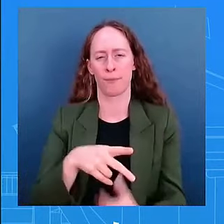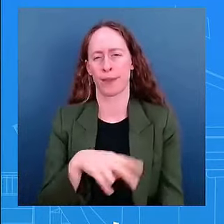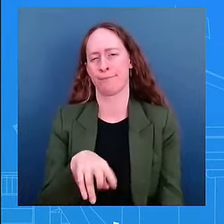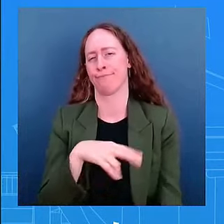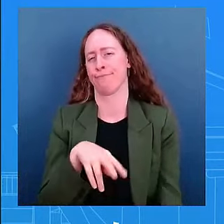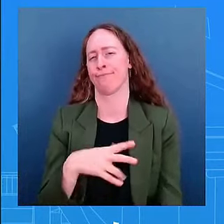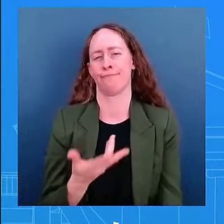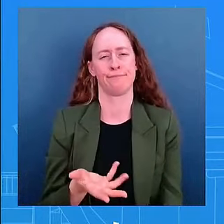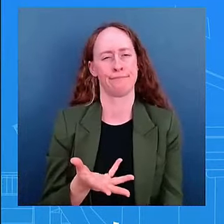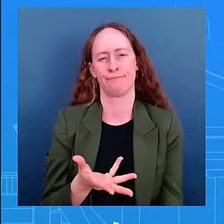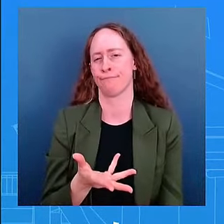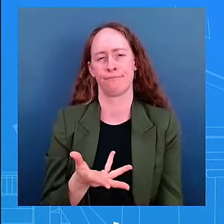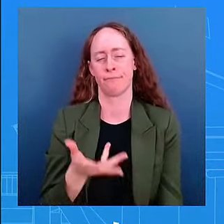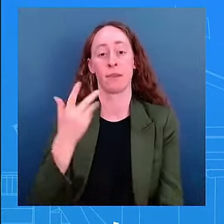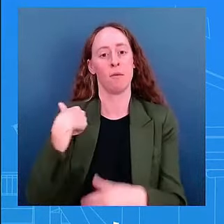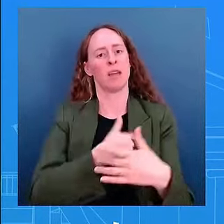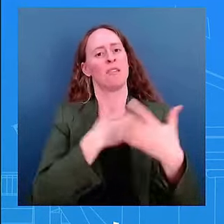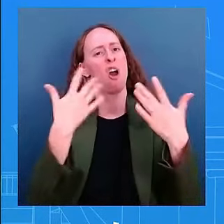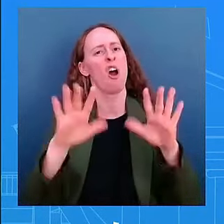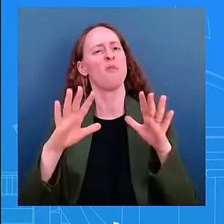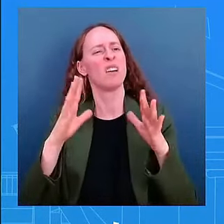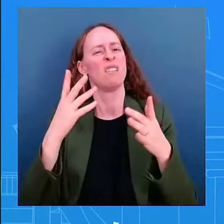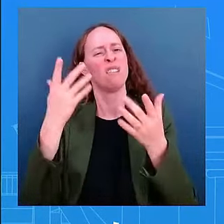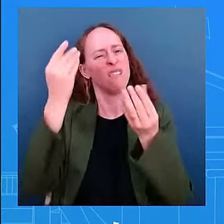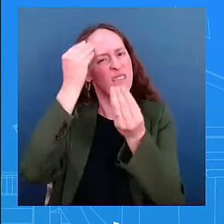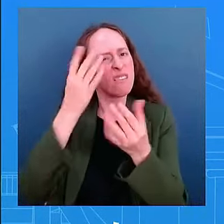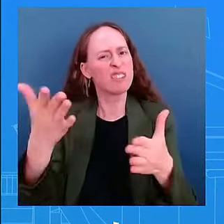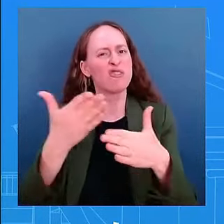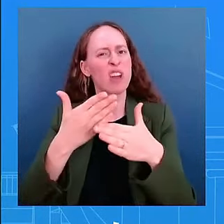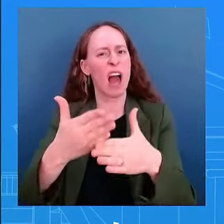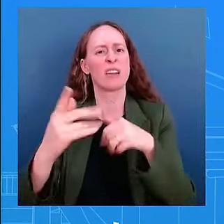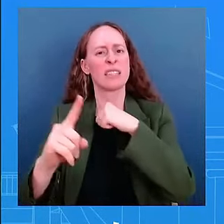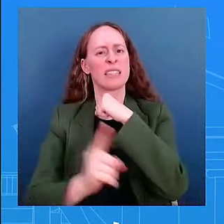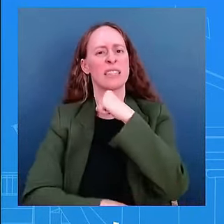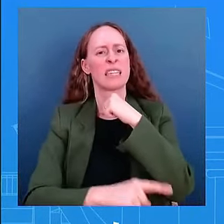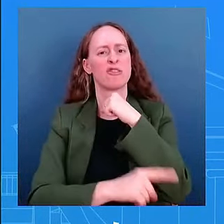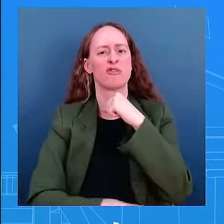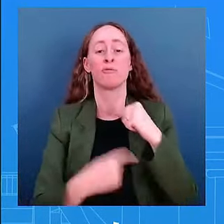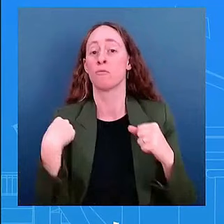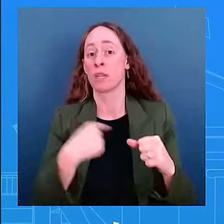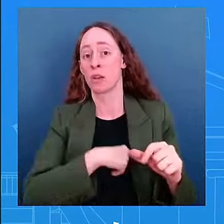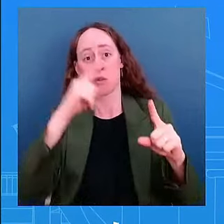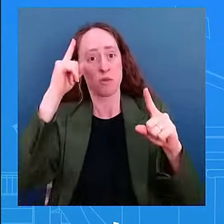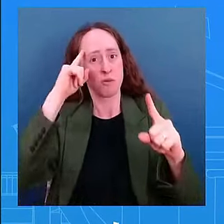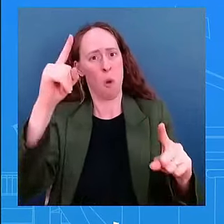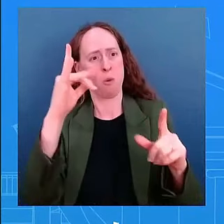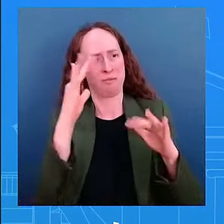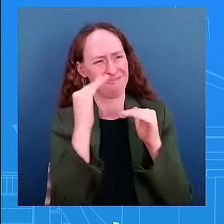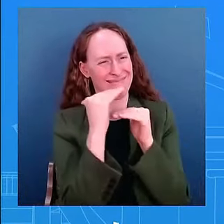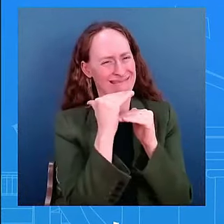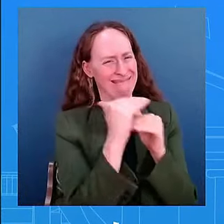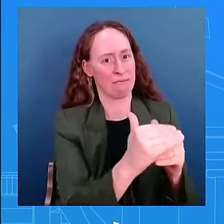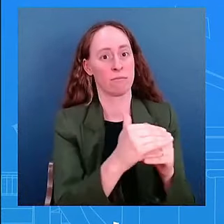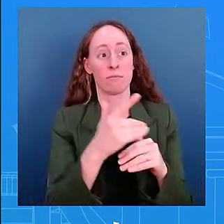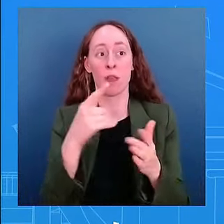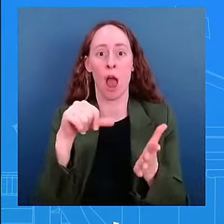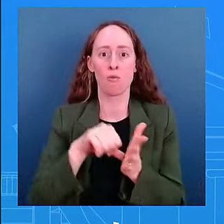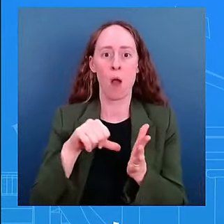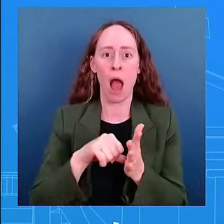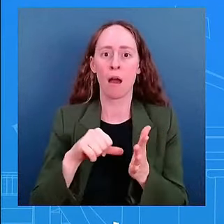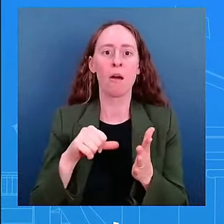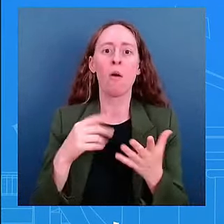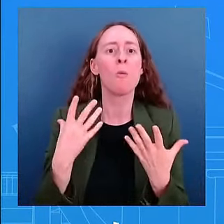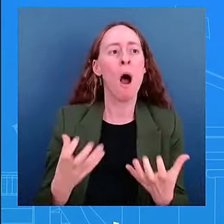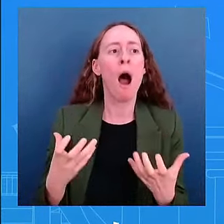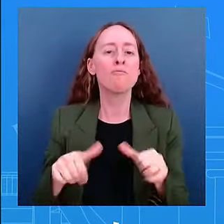of our ongoing efforts to counter iran's destabilizing activities including its arming of proxies in middle